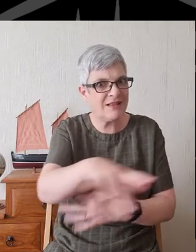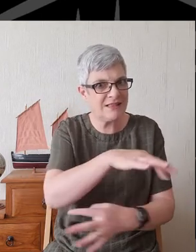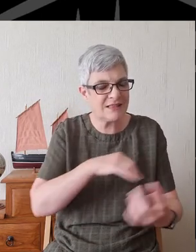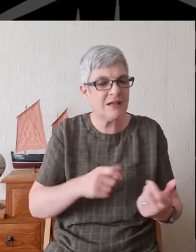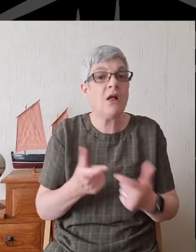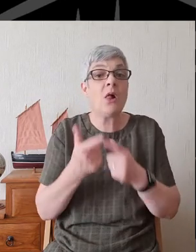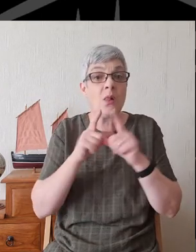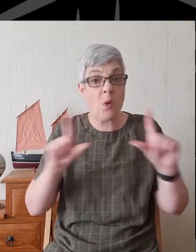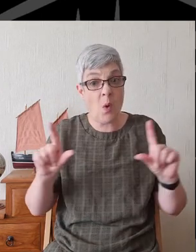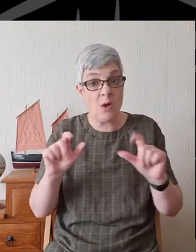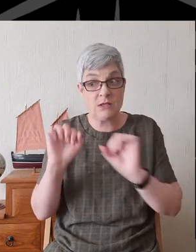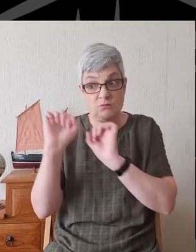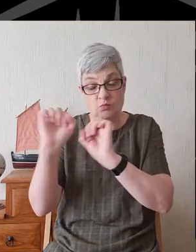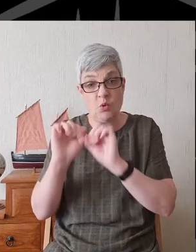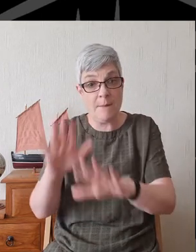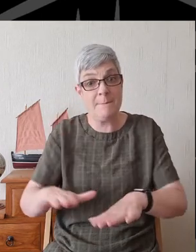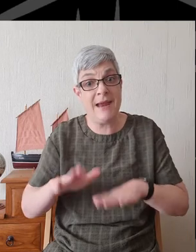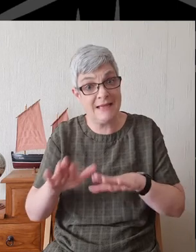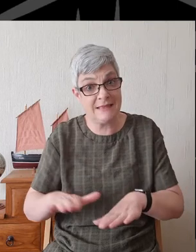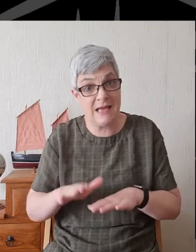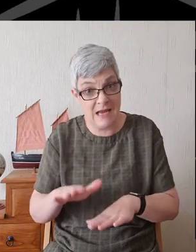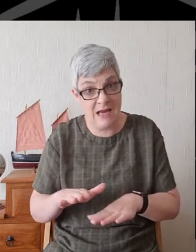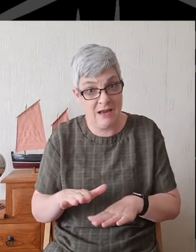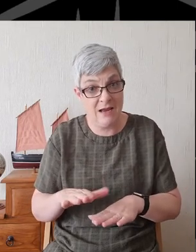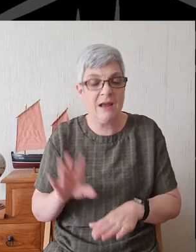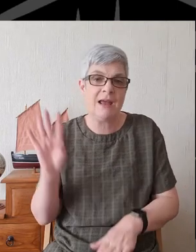mercy Hear our prayer